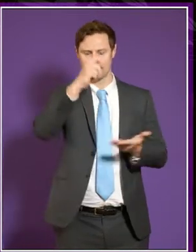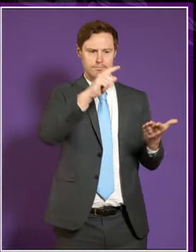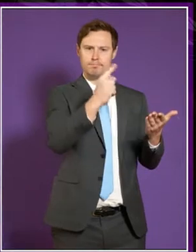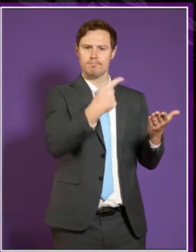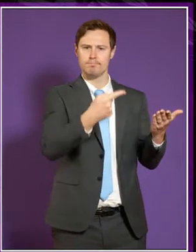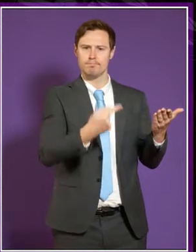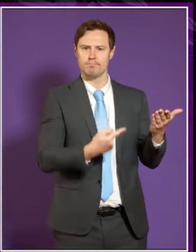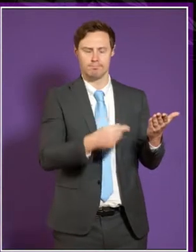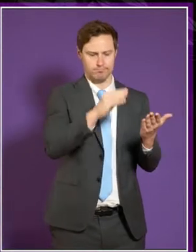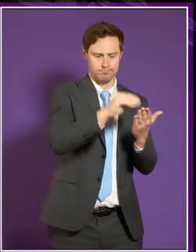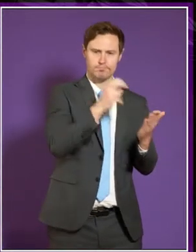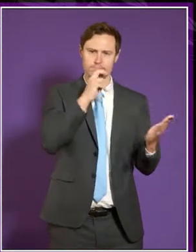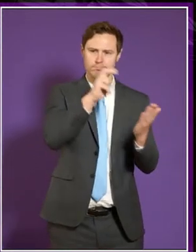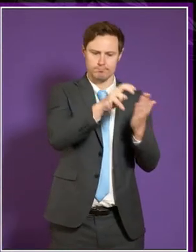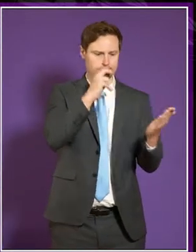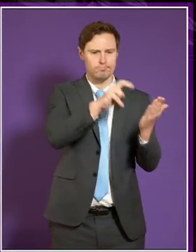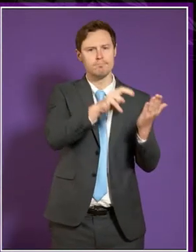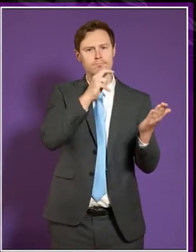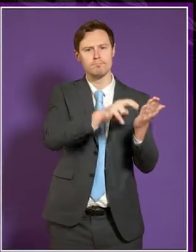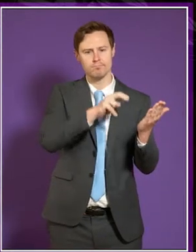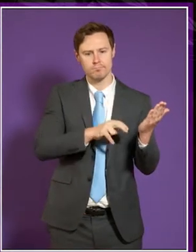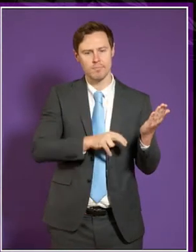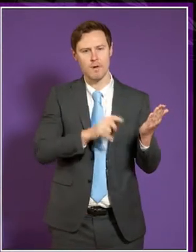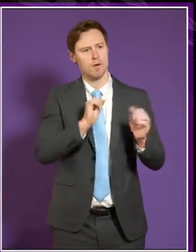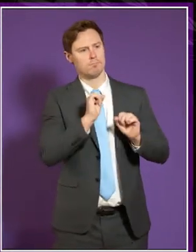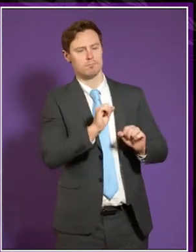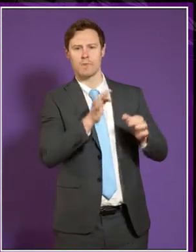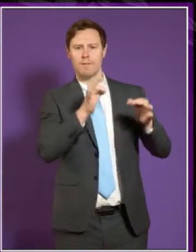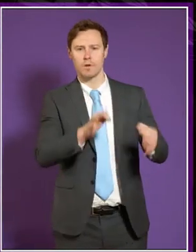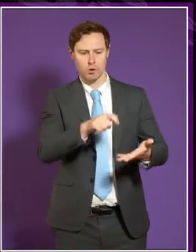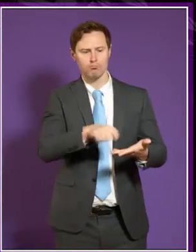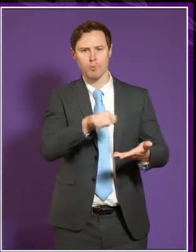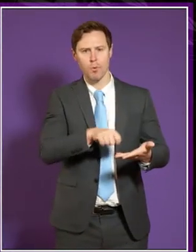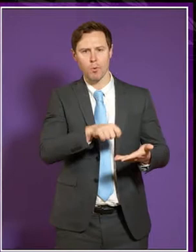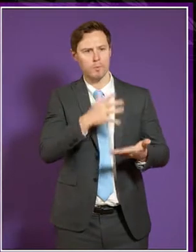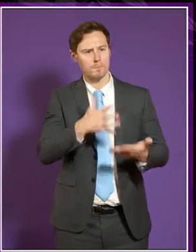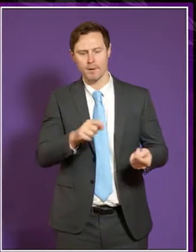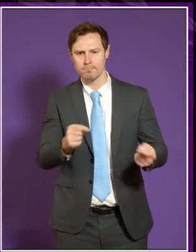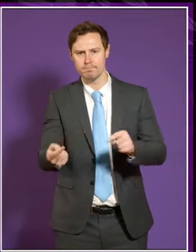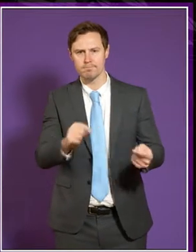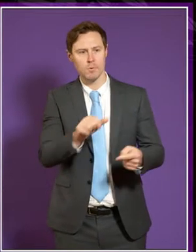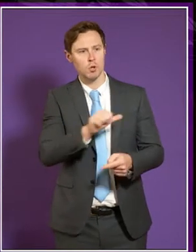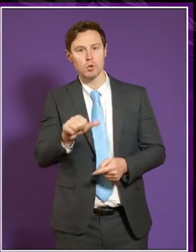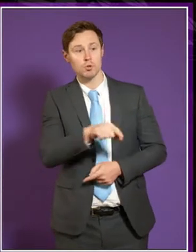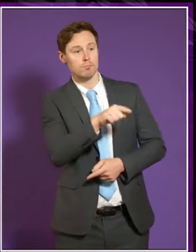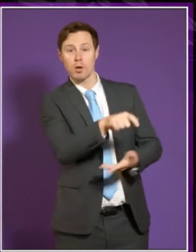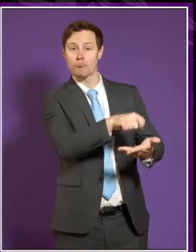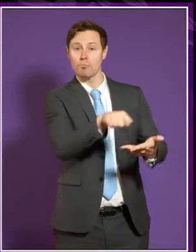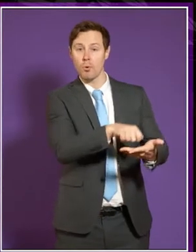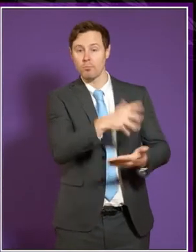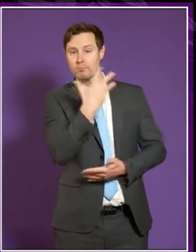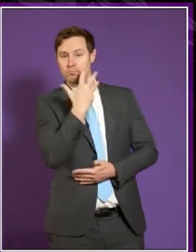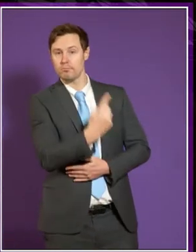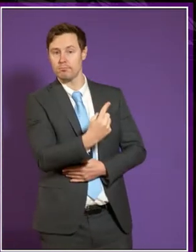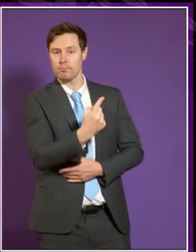into the record. Turning to the official report staff, there was some debate as to whether reporters should remain anonymous. One